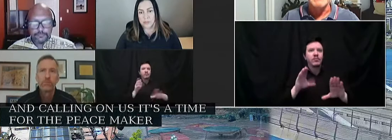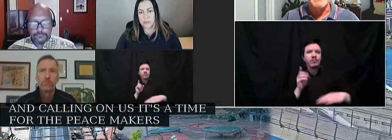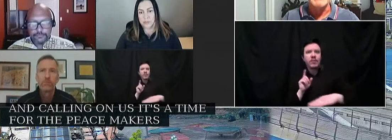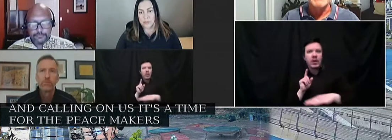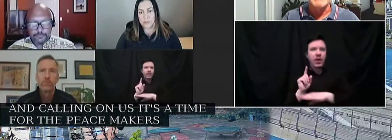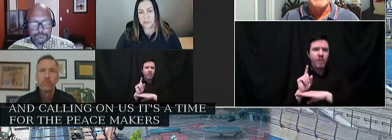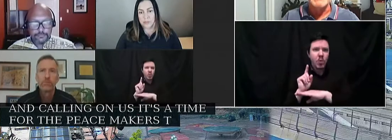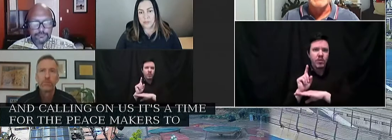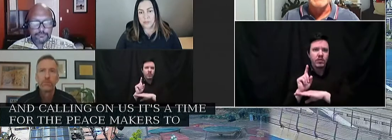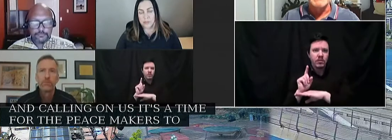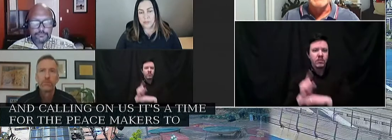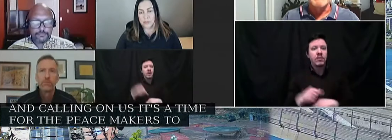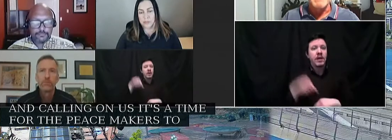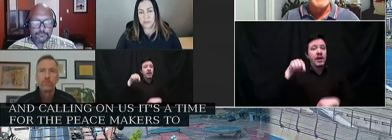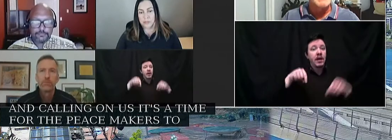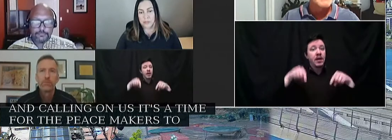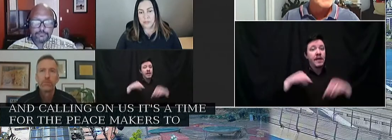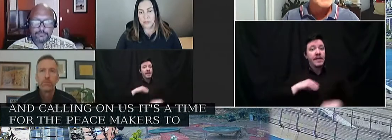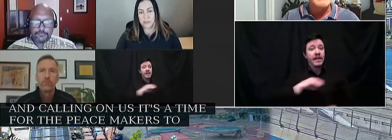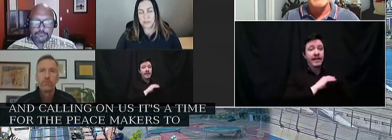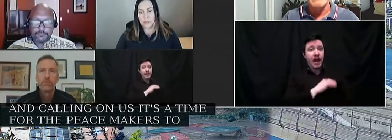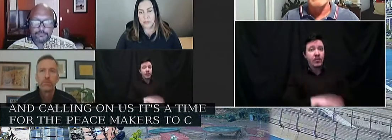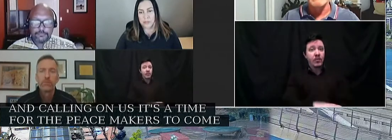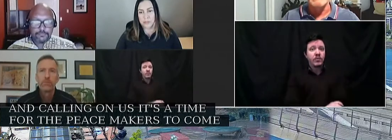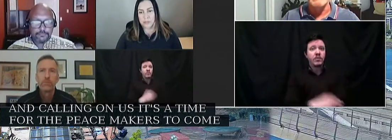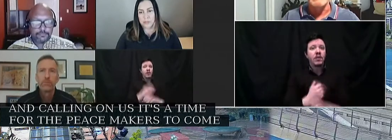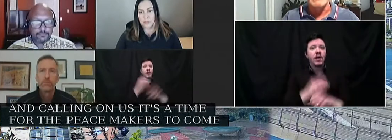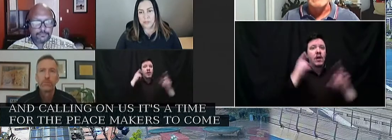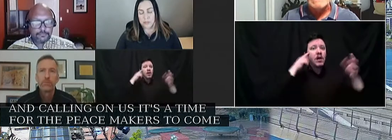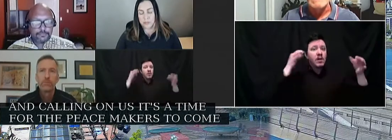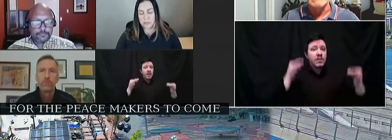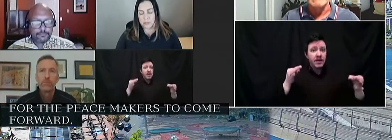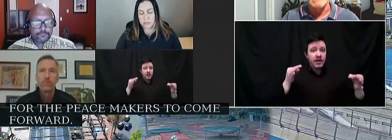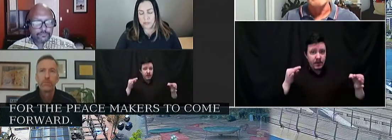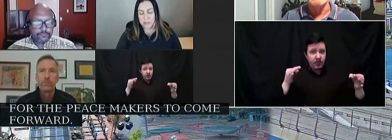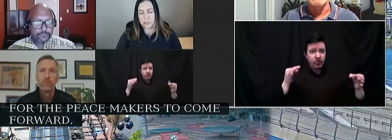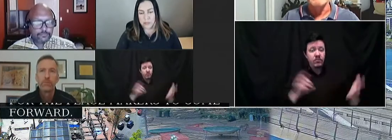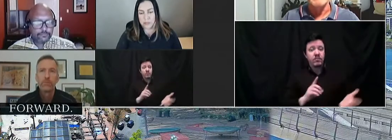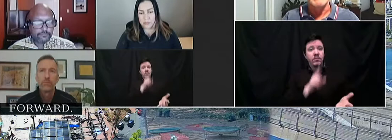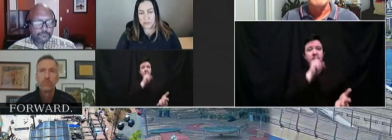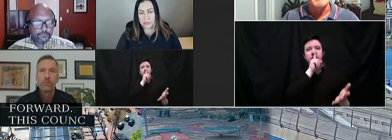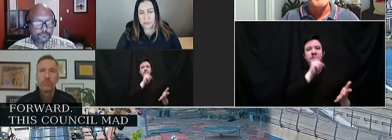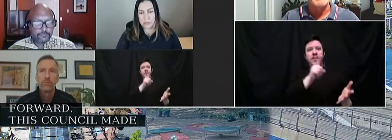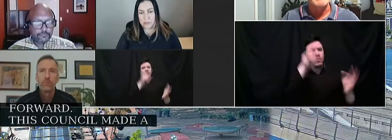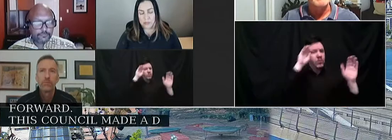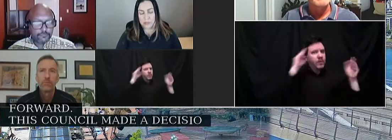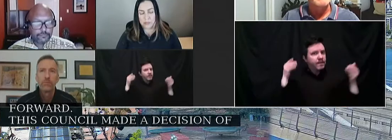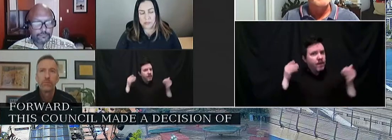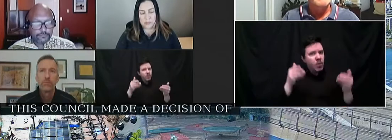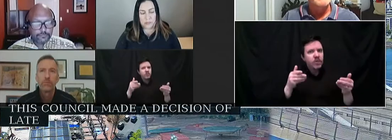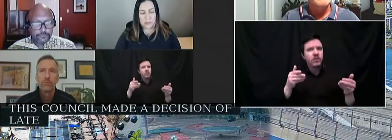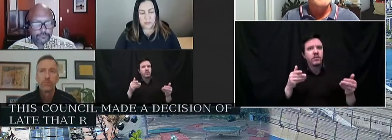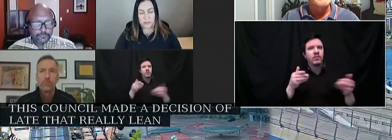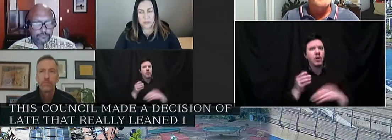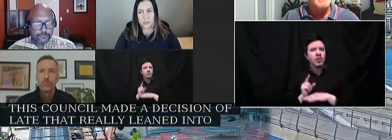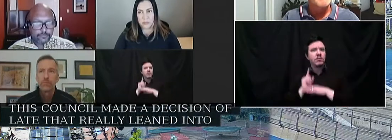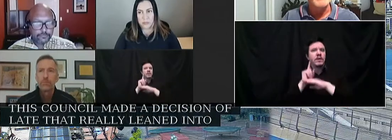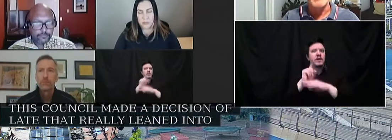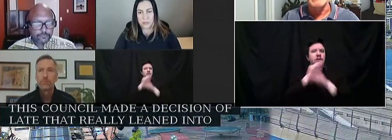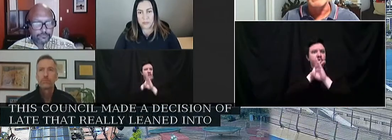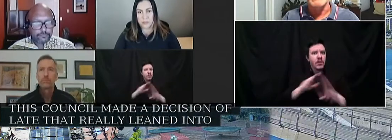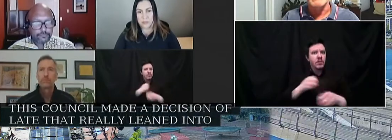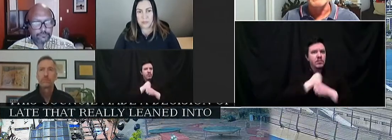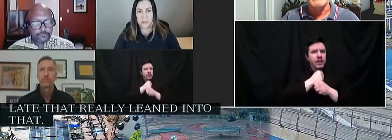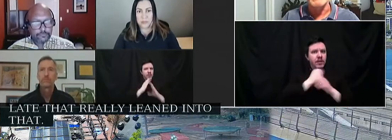This council made a decision of late that really leaned into that. We spoke to